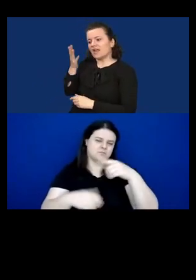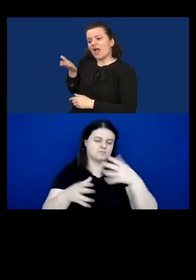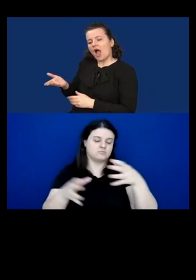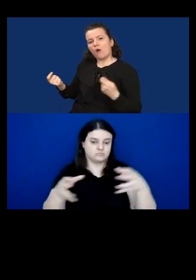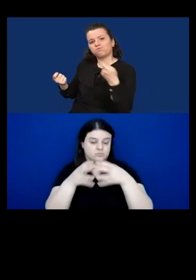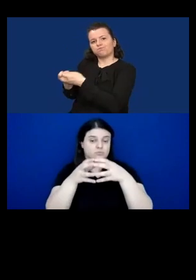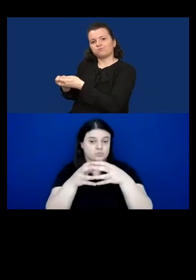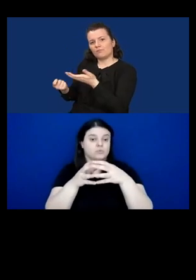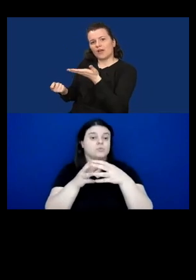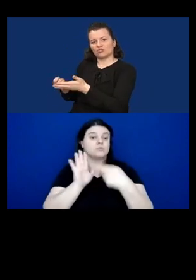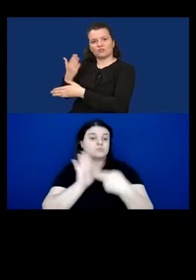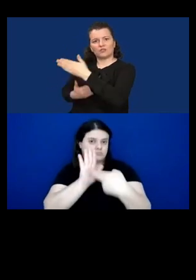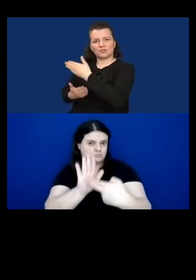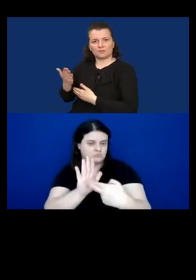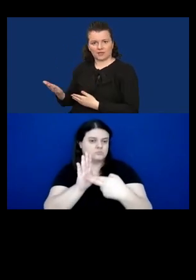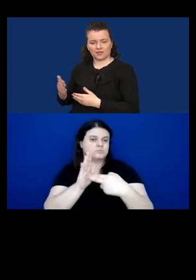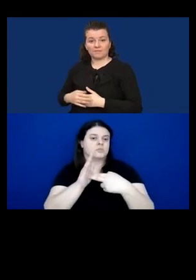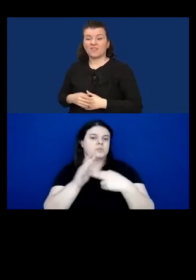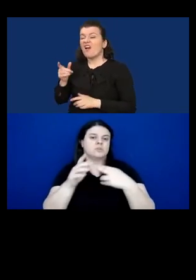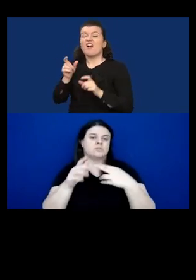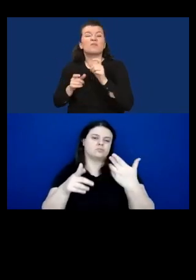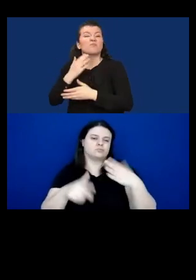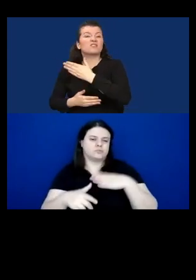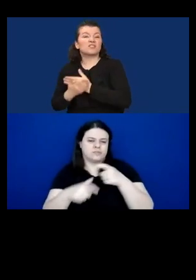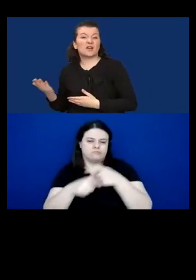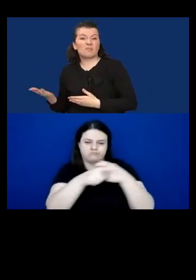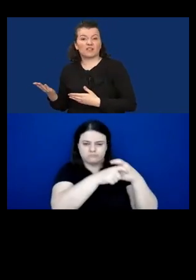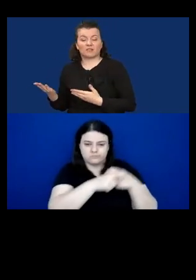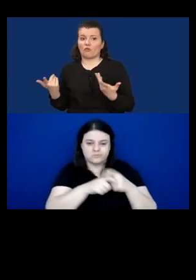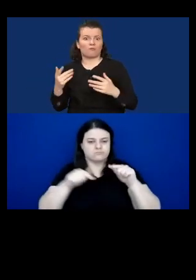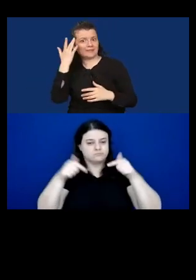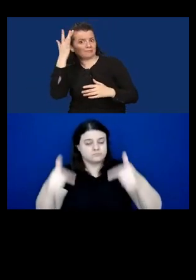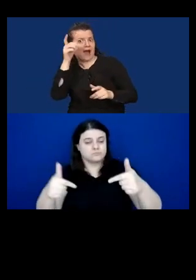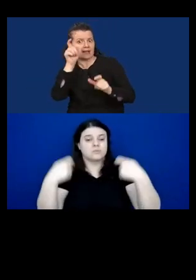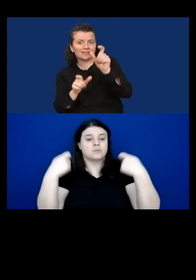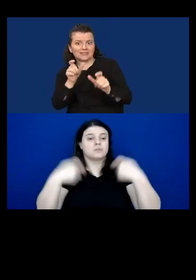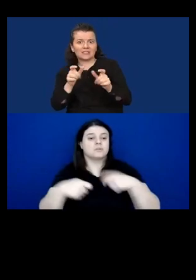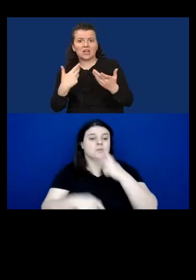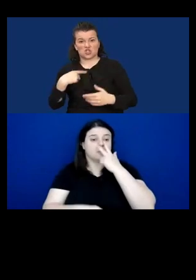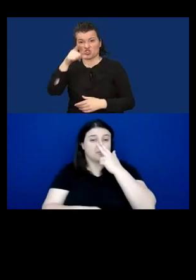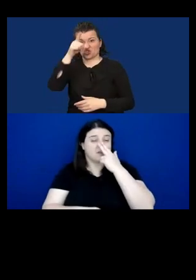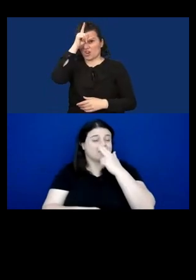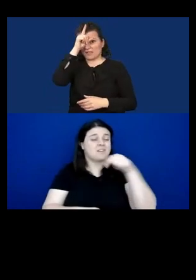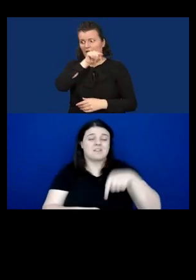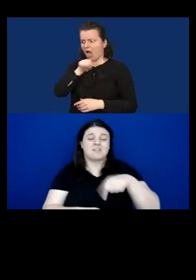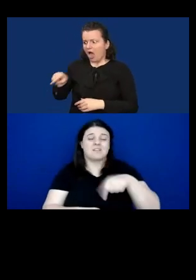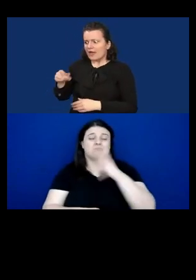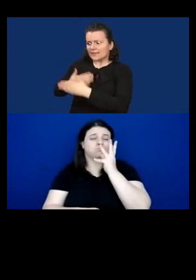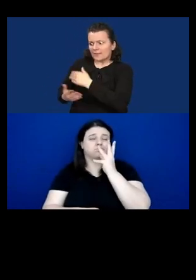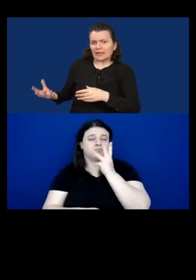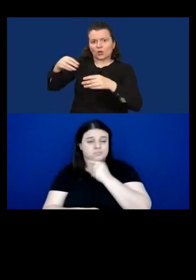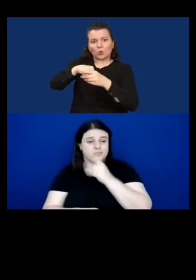with disabilities and their representatives in smart cities initiatives seems to be low in Germany.